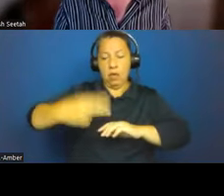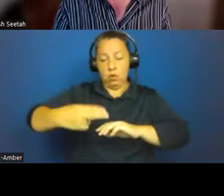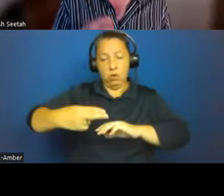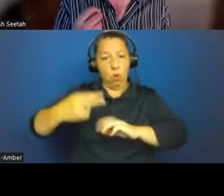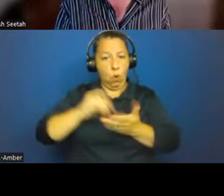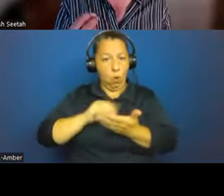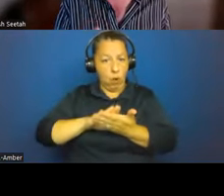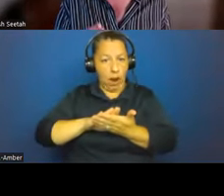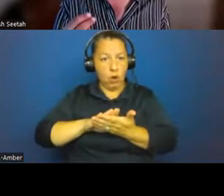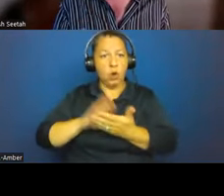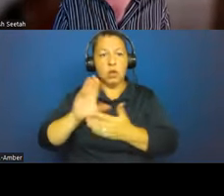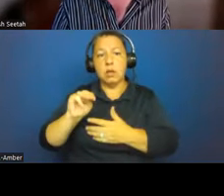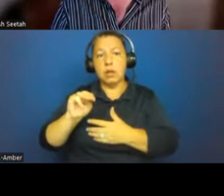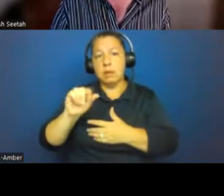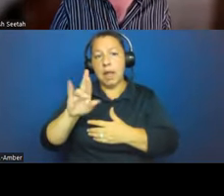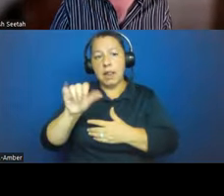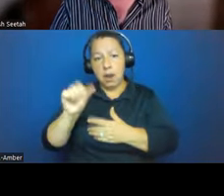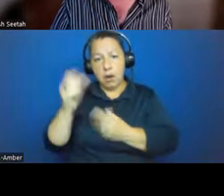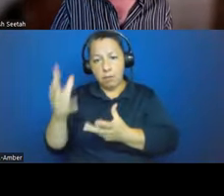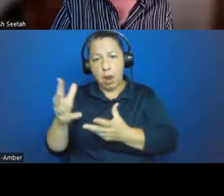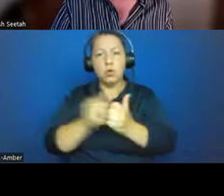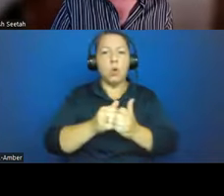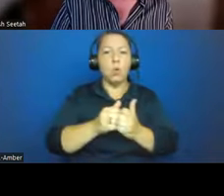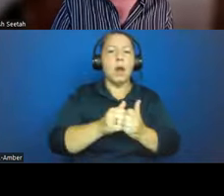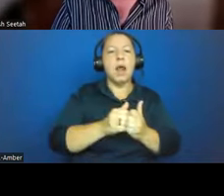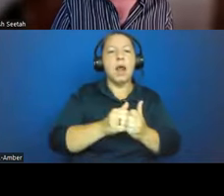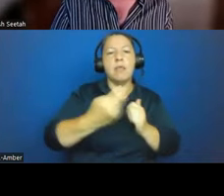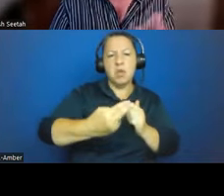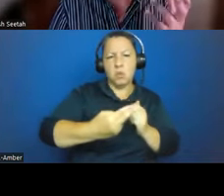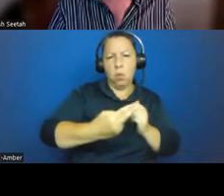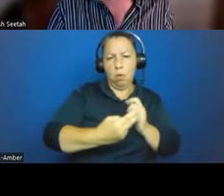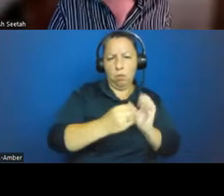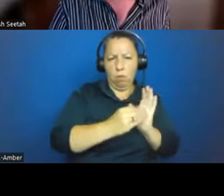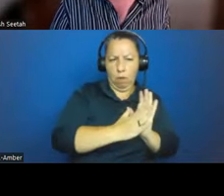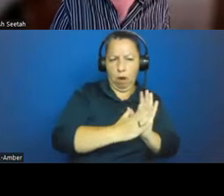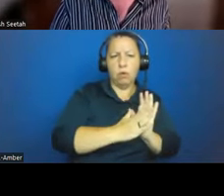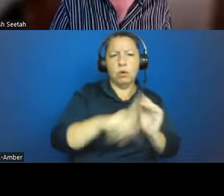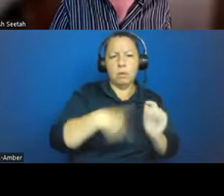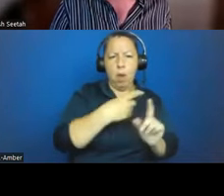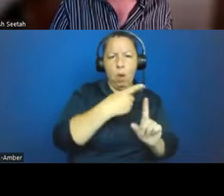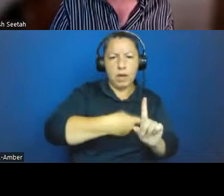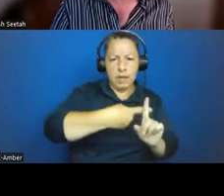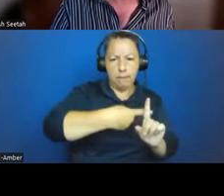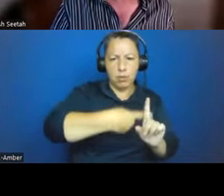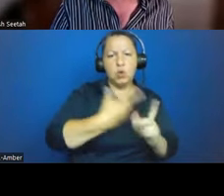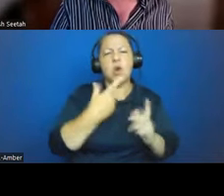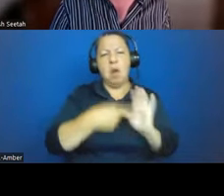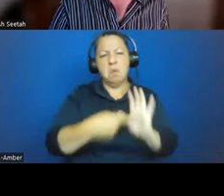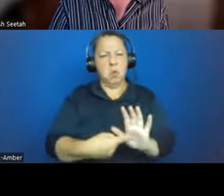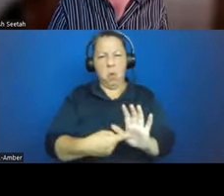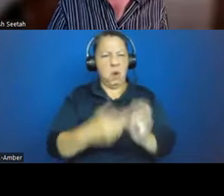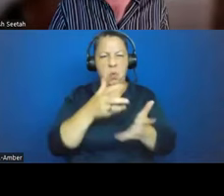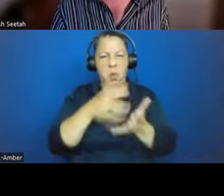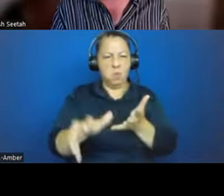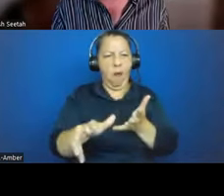with the archival records of temperature. So I'm just very quickly showing you a very rough historical diagram of temperature here, alongside our